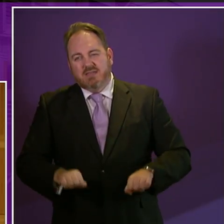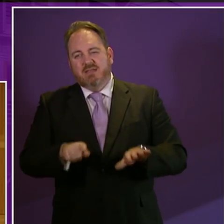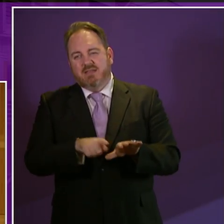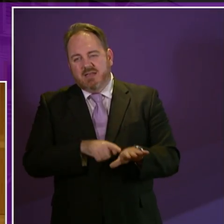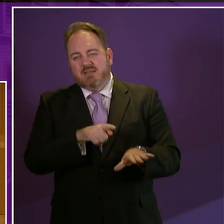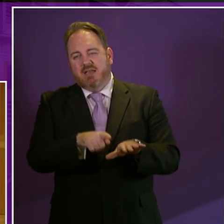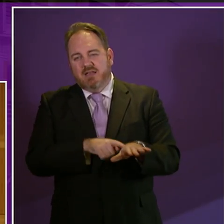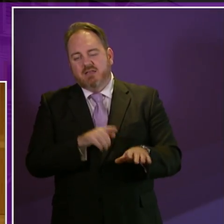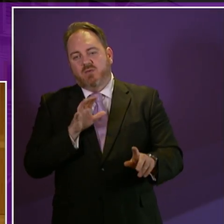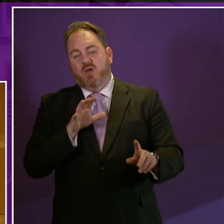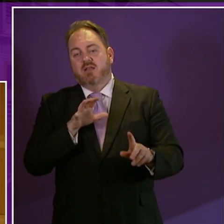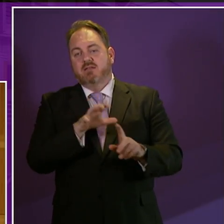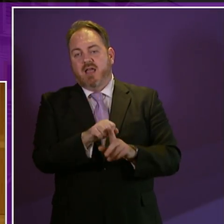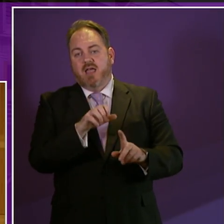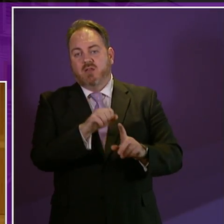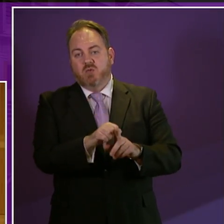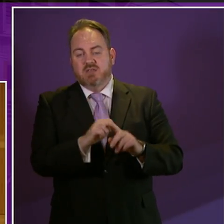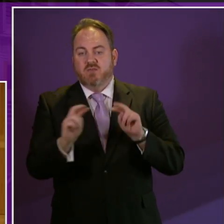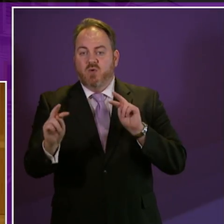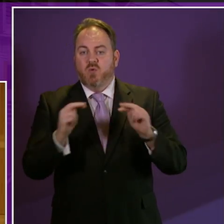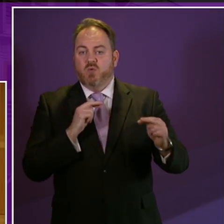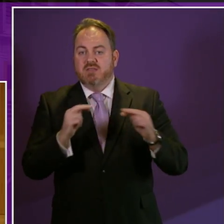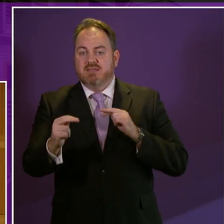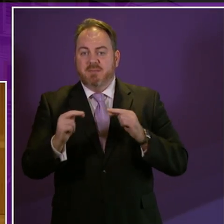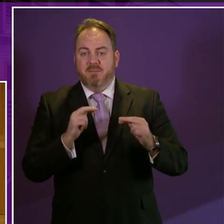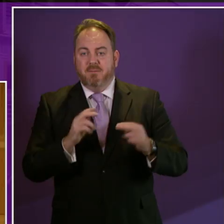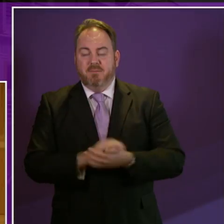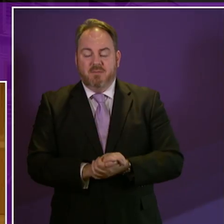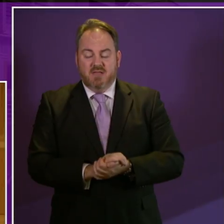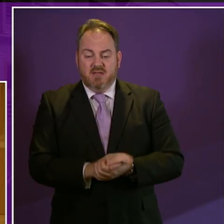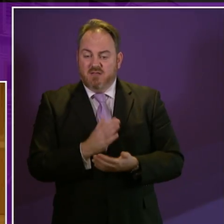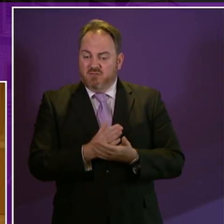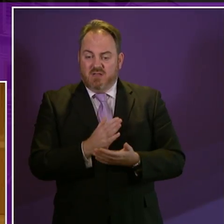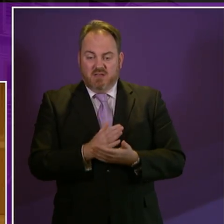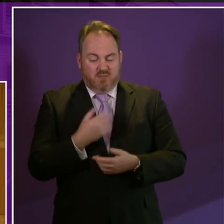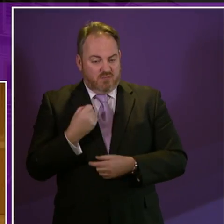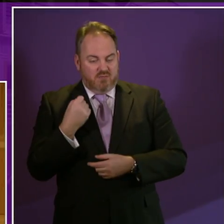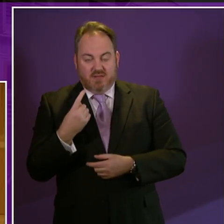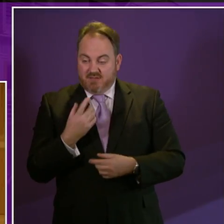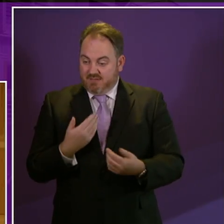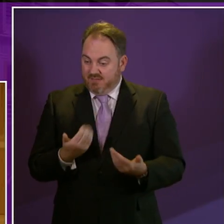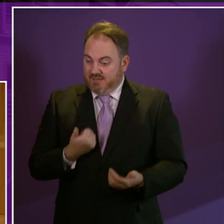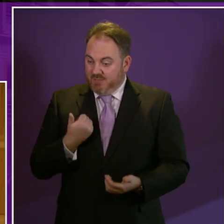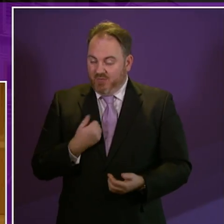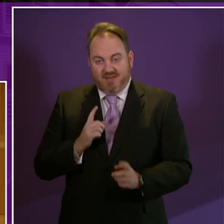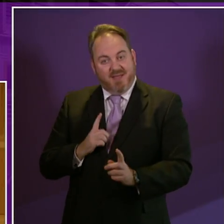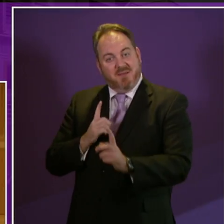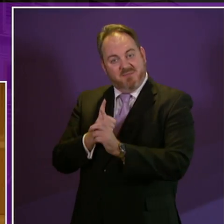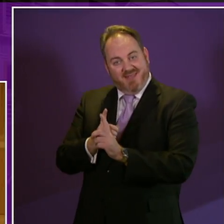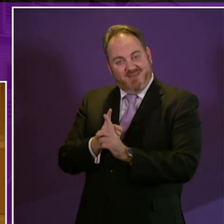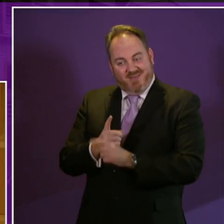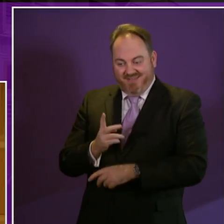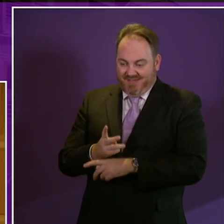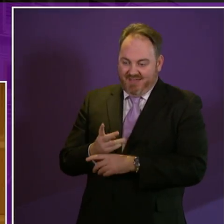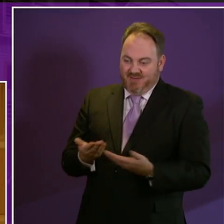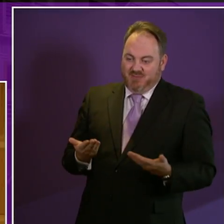great pleasure to finally meet Isla in this parliament yesterday at the cross-party group on children and young people but she is not alone and last